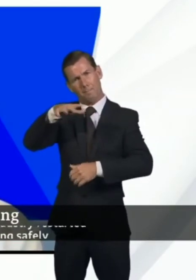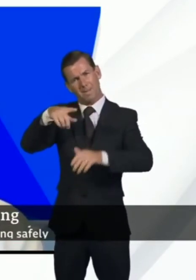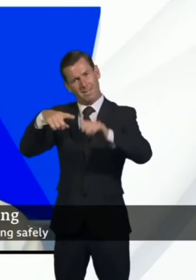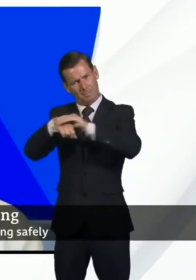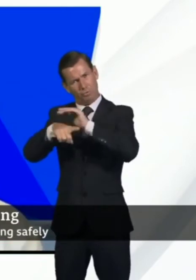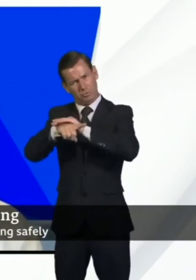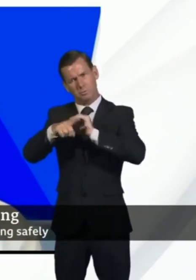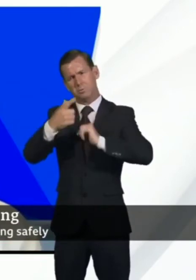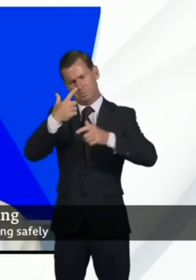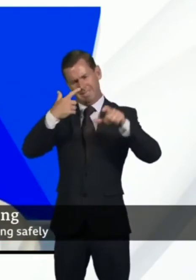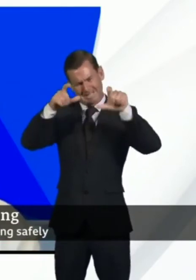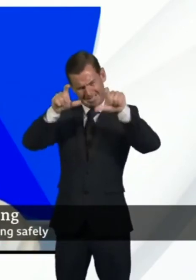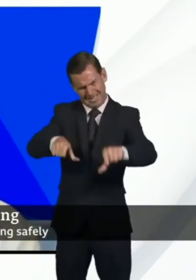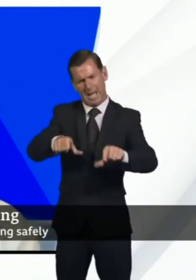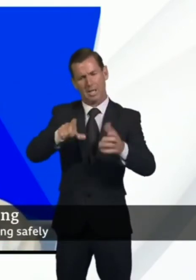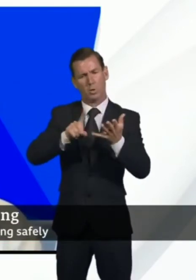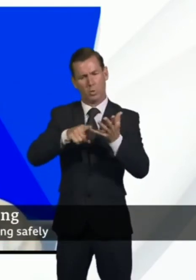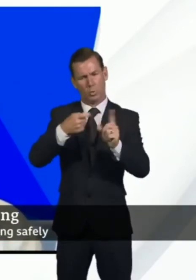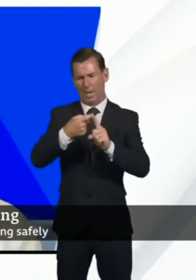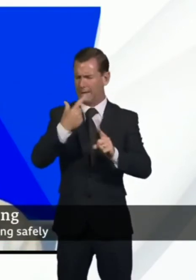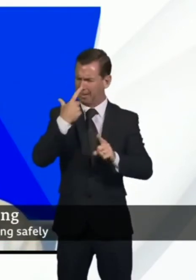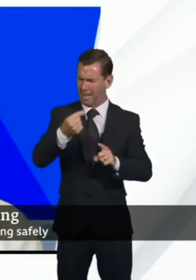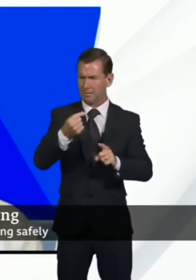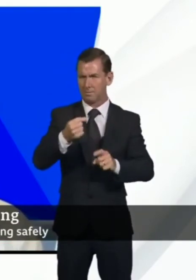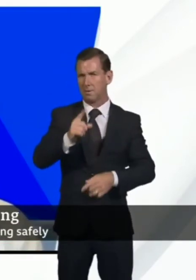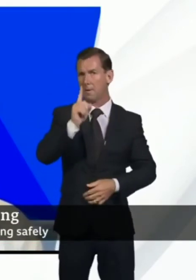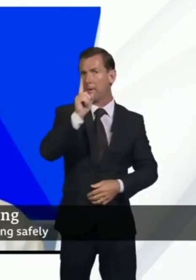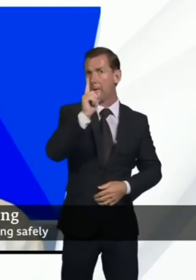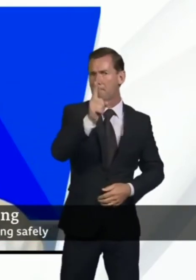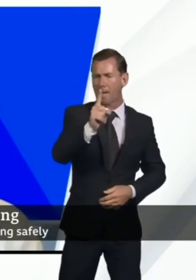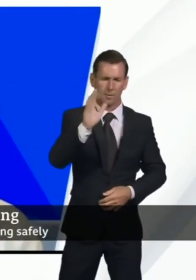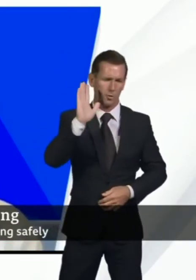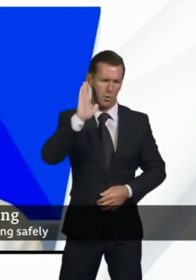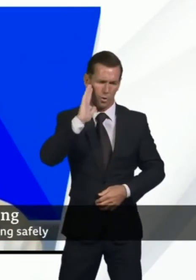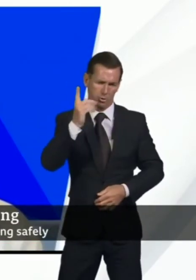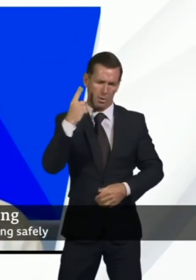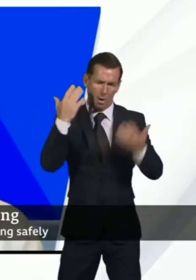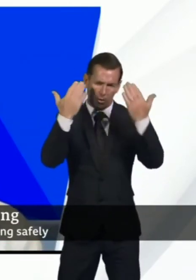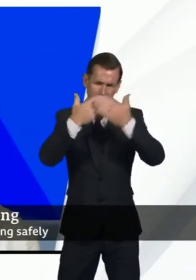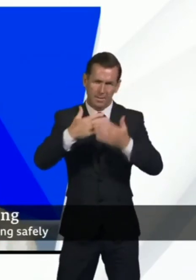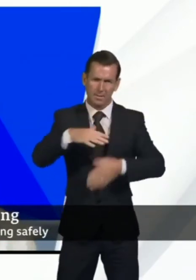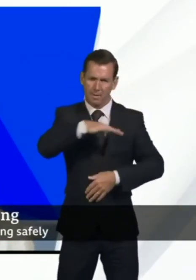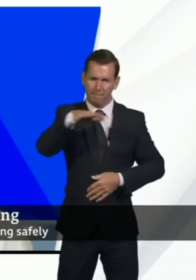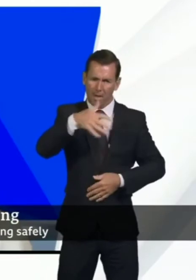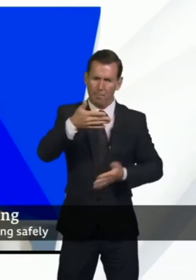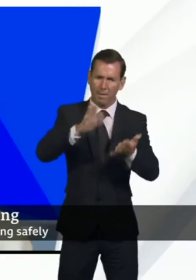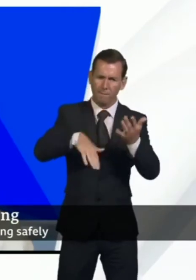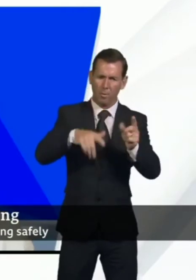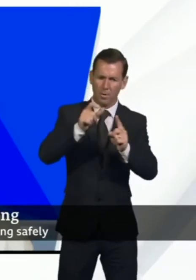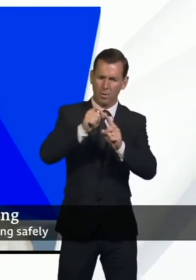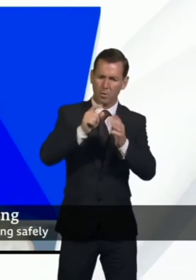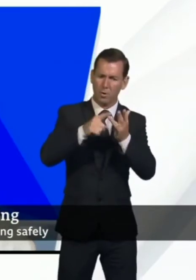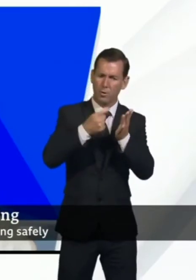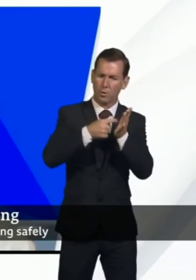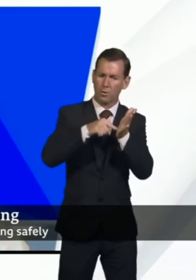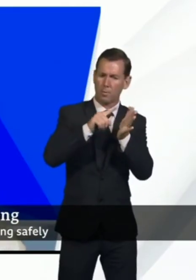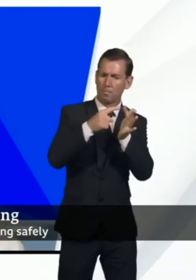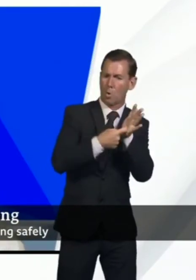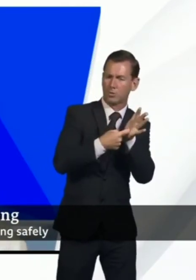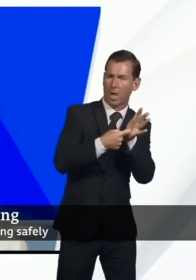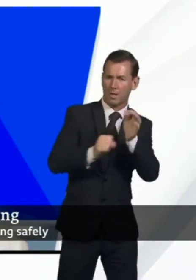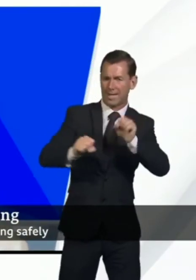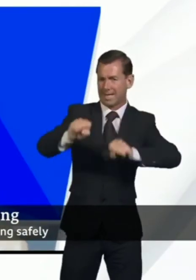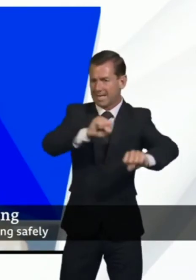in the UK. But it was confirmed last night that the families of porters, carers and cleaners who die in similar